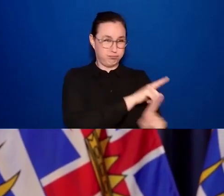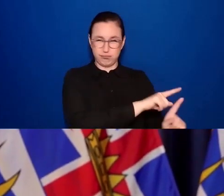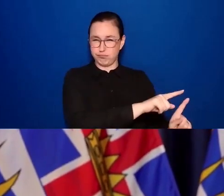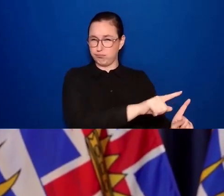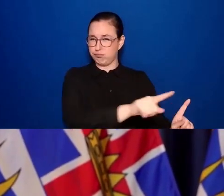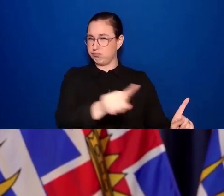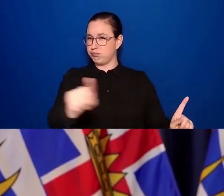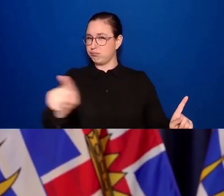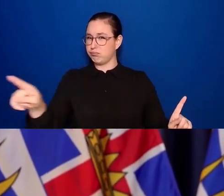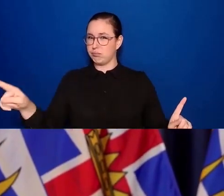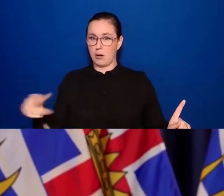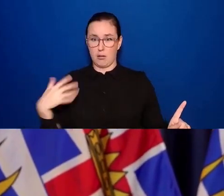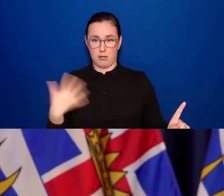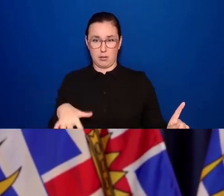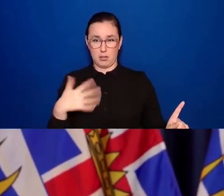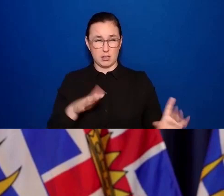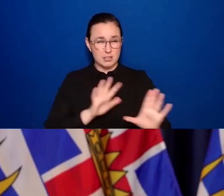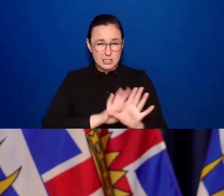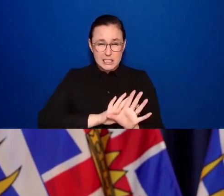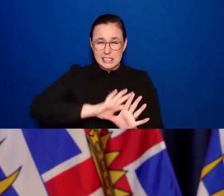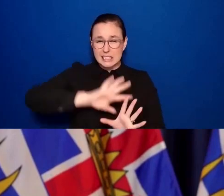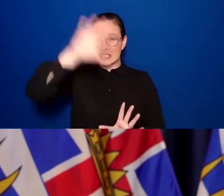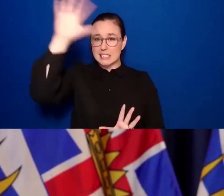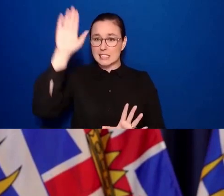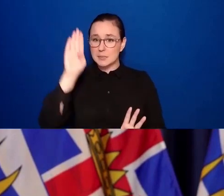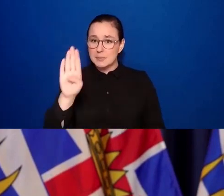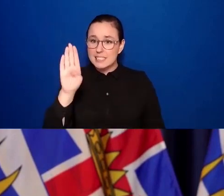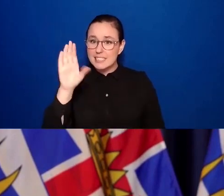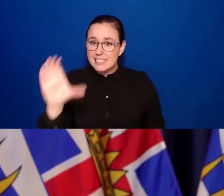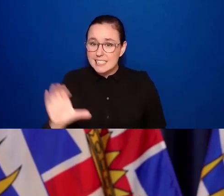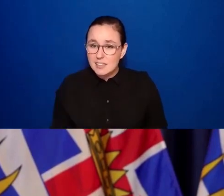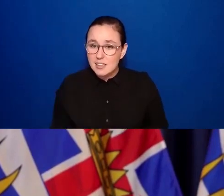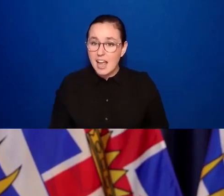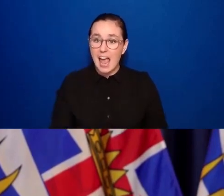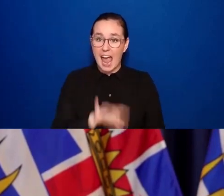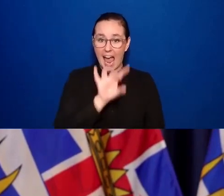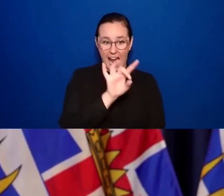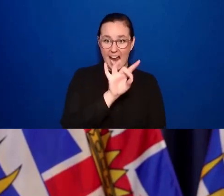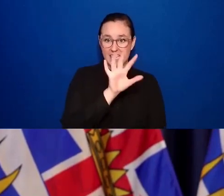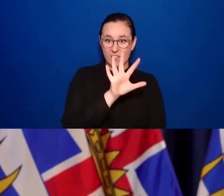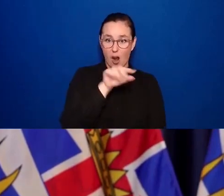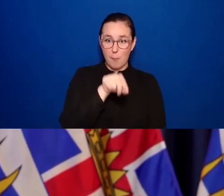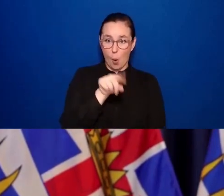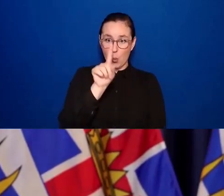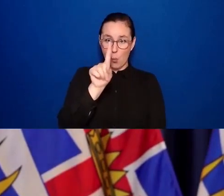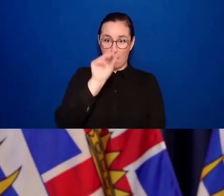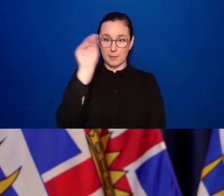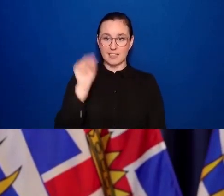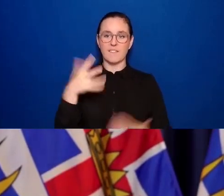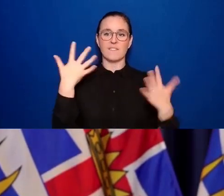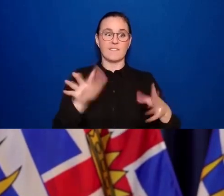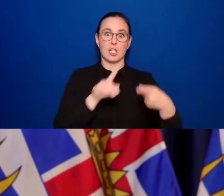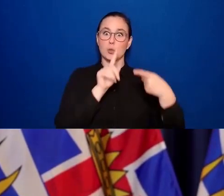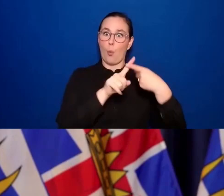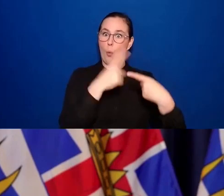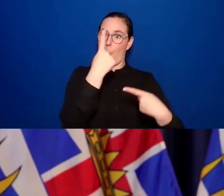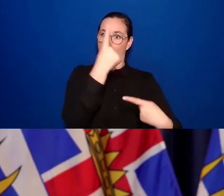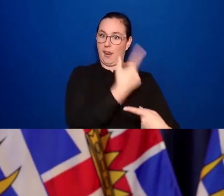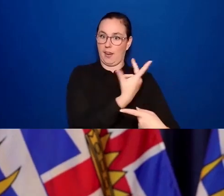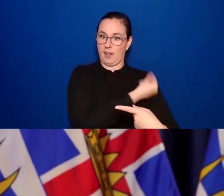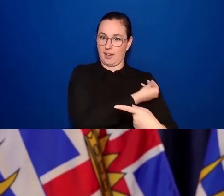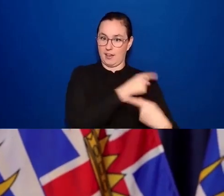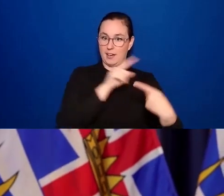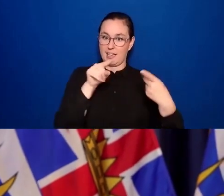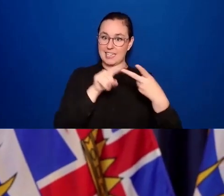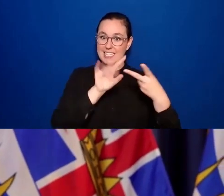all over our province. That 85.1% of people have received their first dose. 77.6